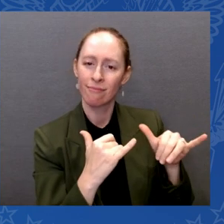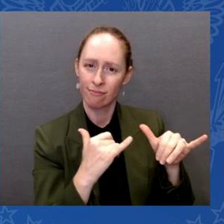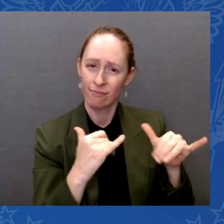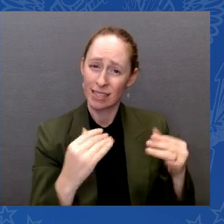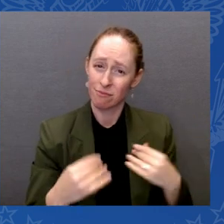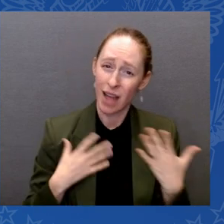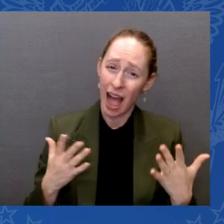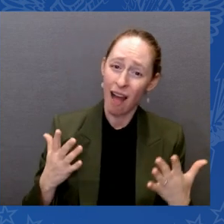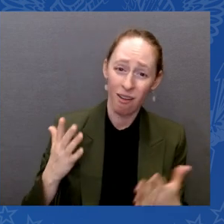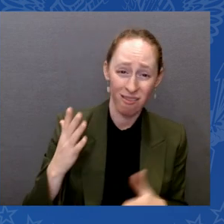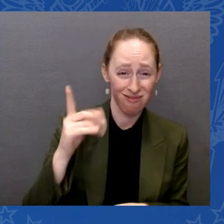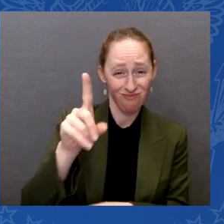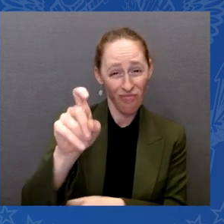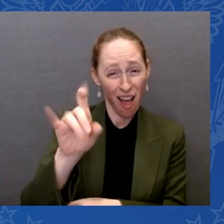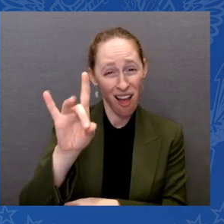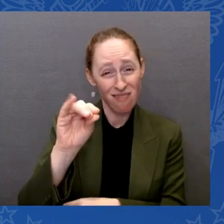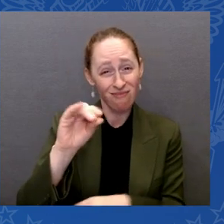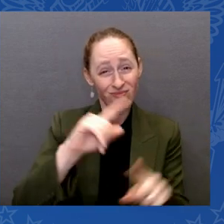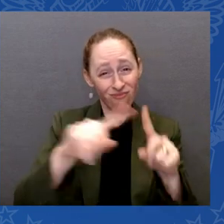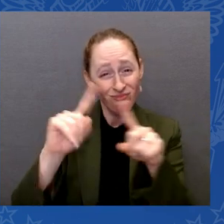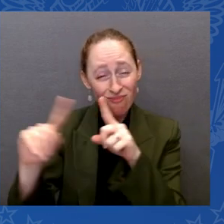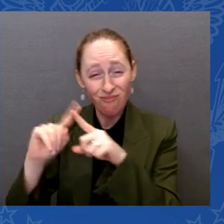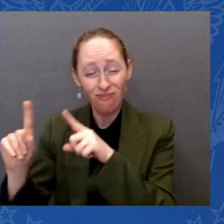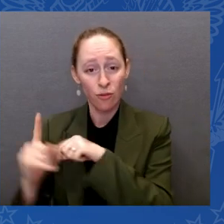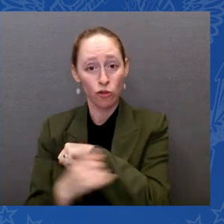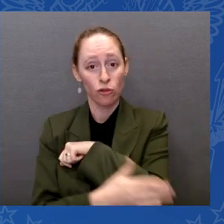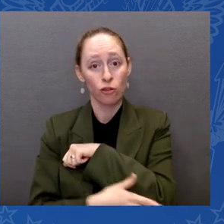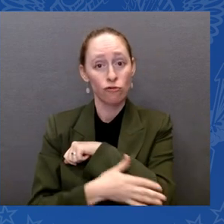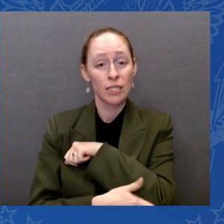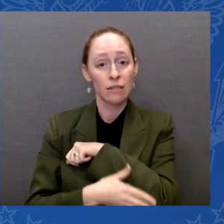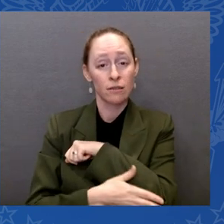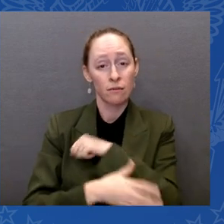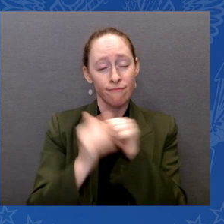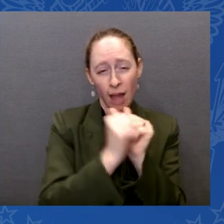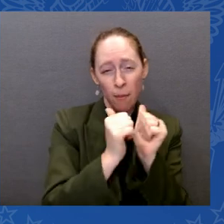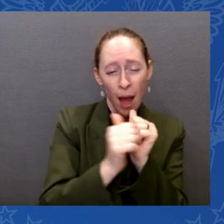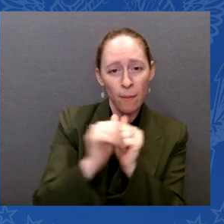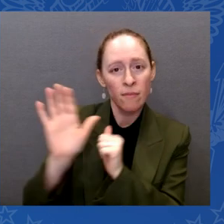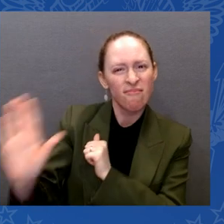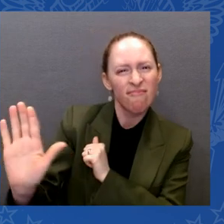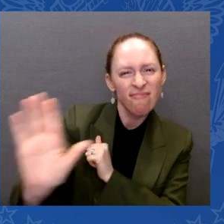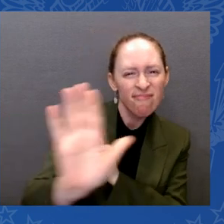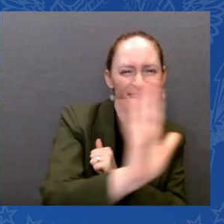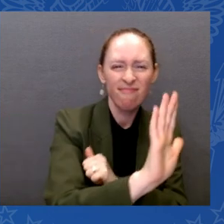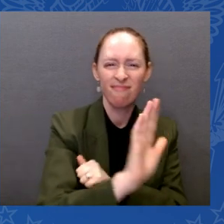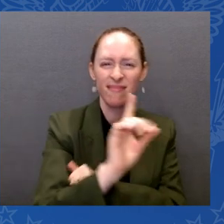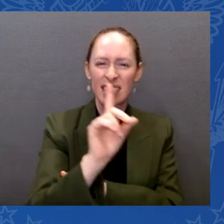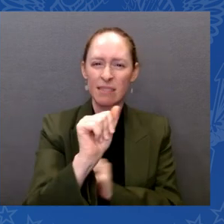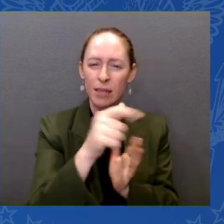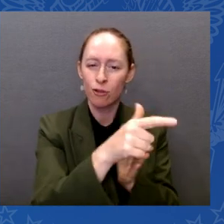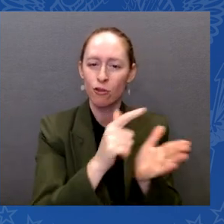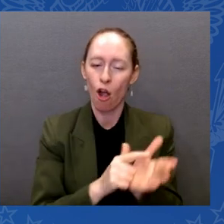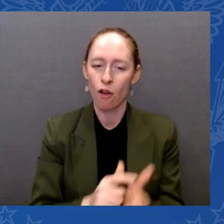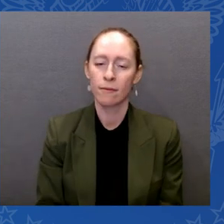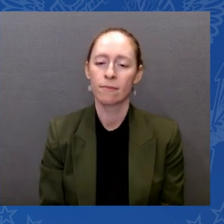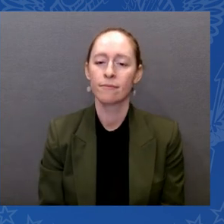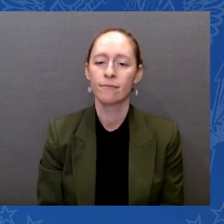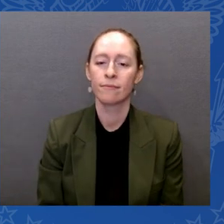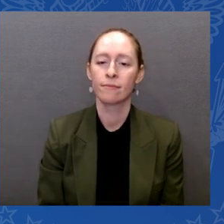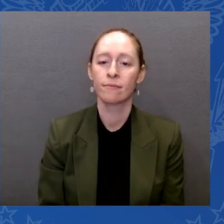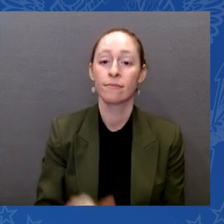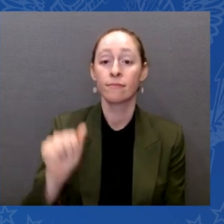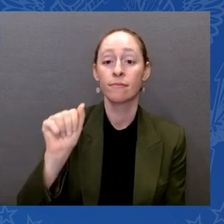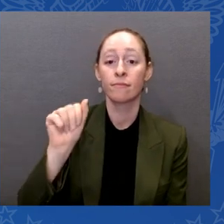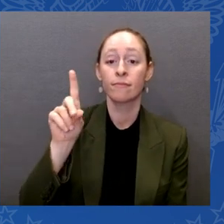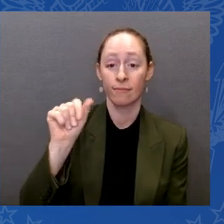folks, the ADA advocate, Jim Dart, who was often recognized as the godfather who wrote the ADA